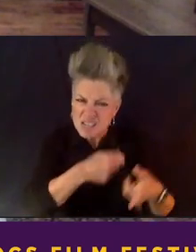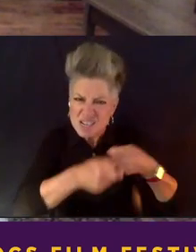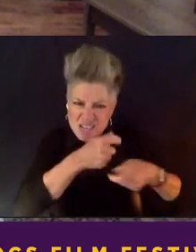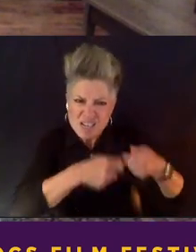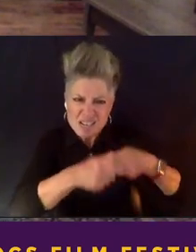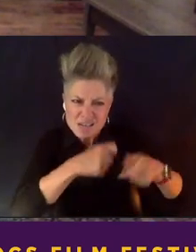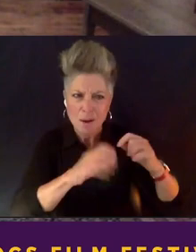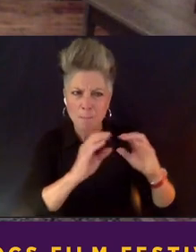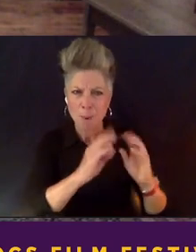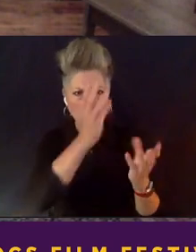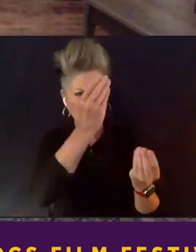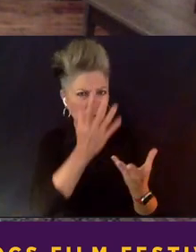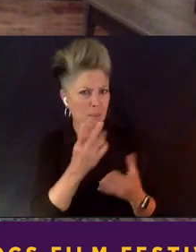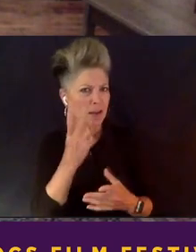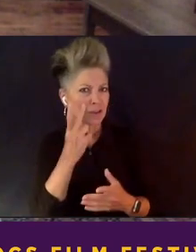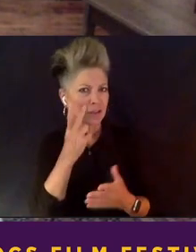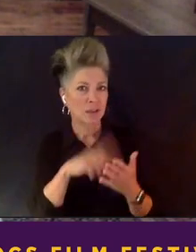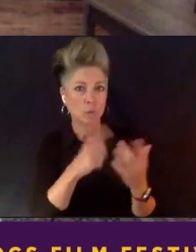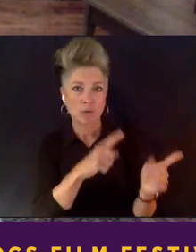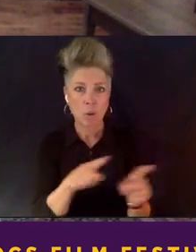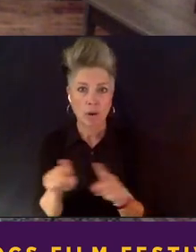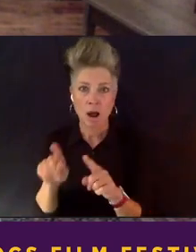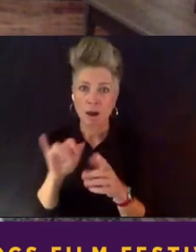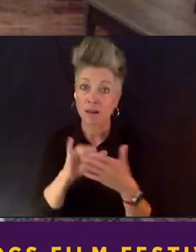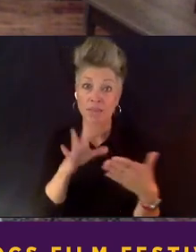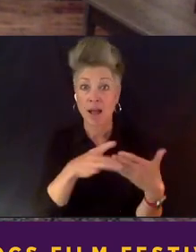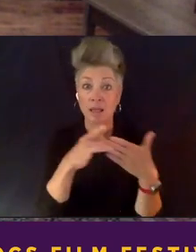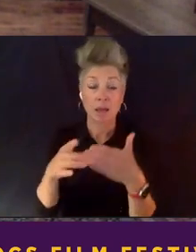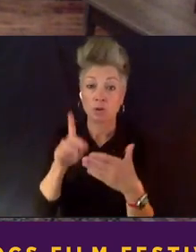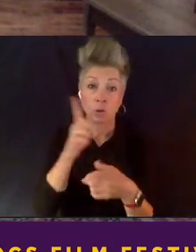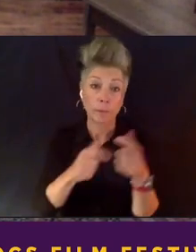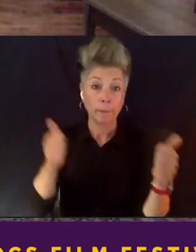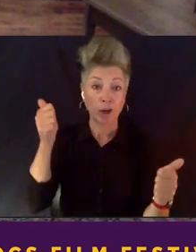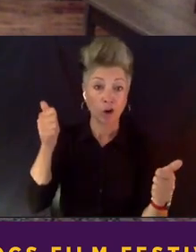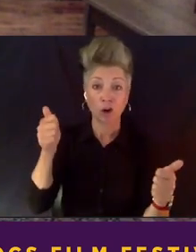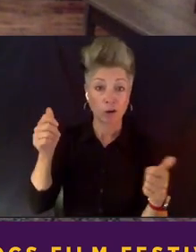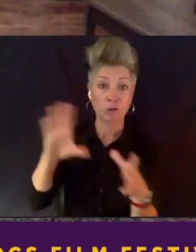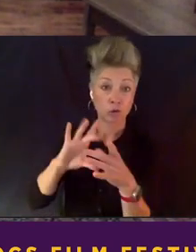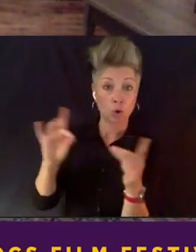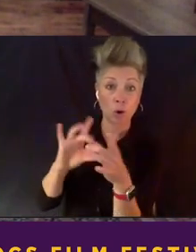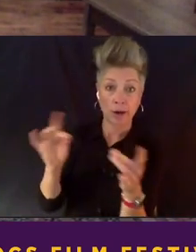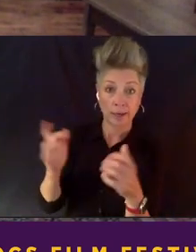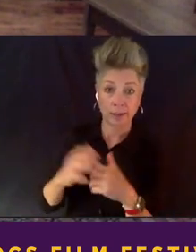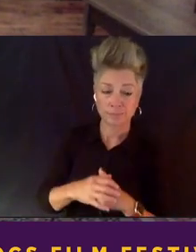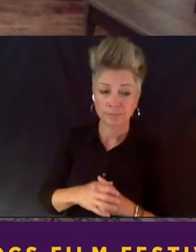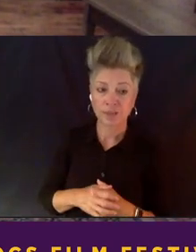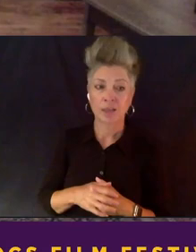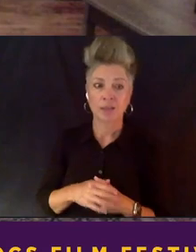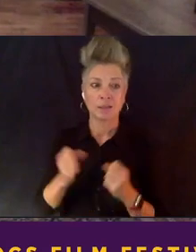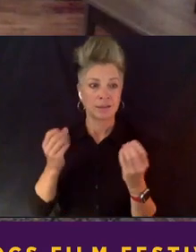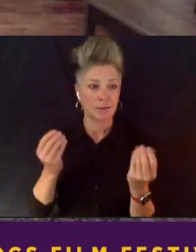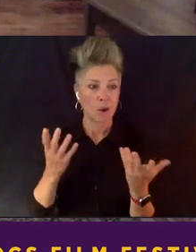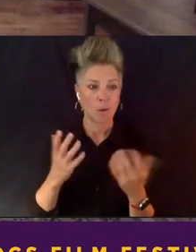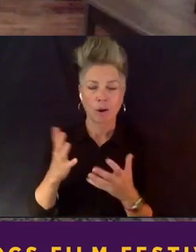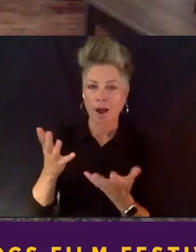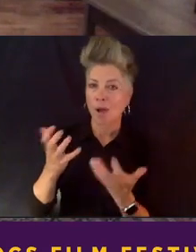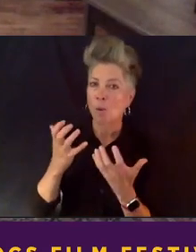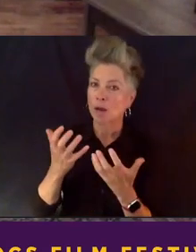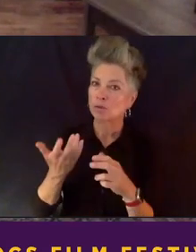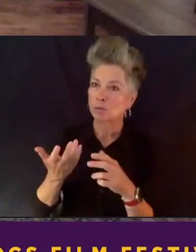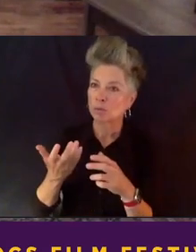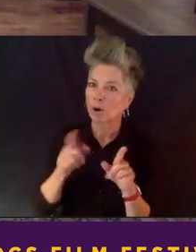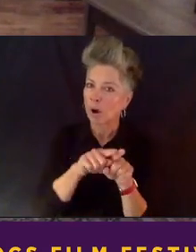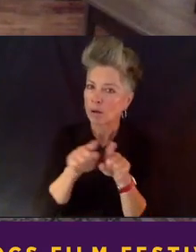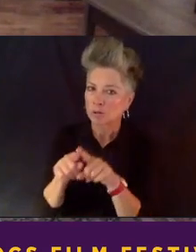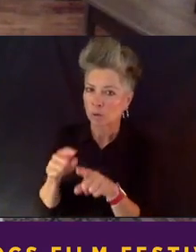And that led to the protocols design. Uh, so I think that's one, but I just want to raise one other thing in thinking and